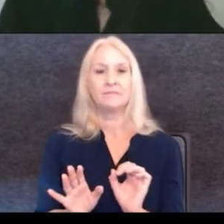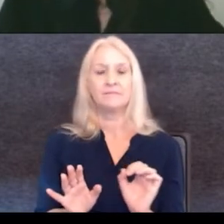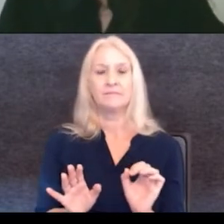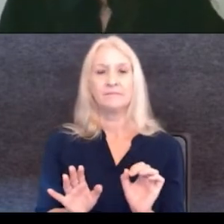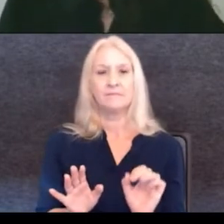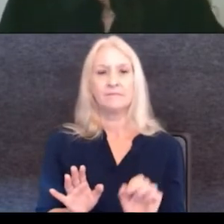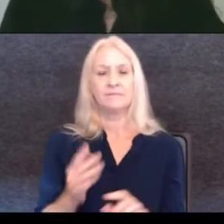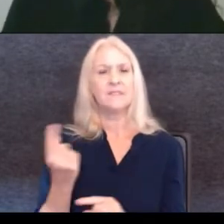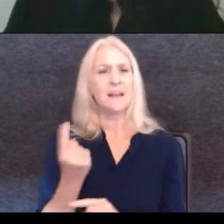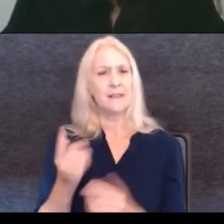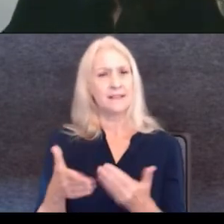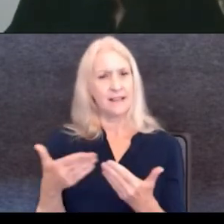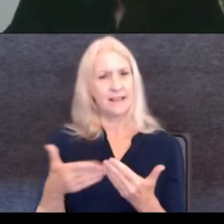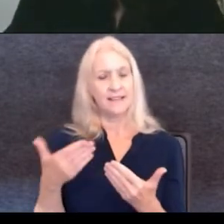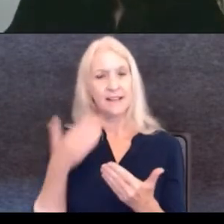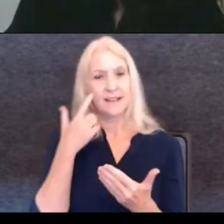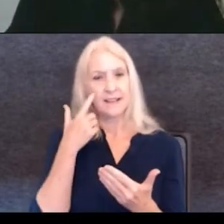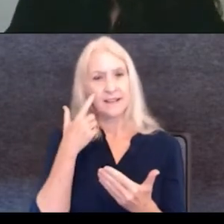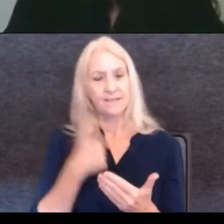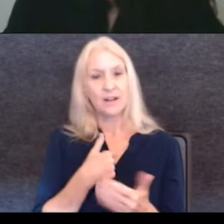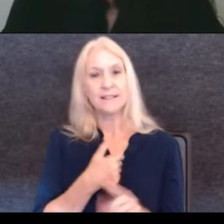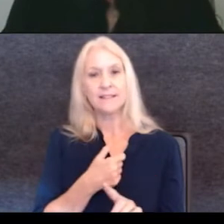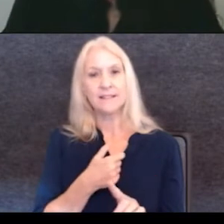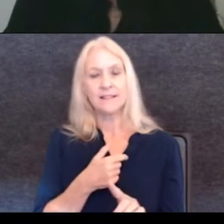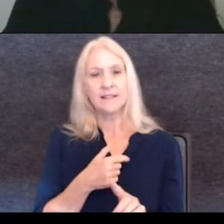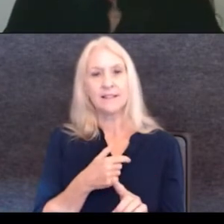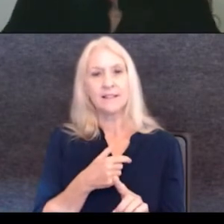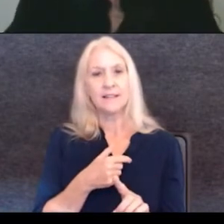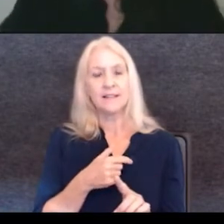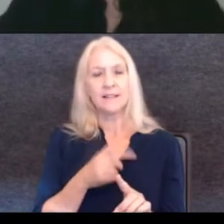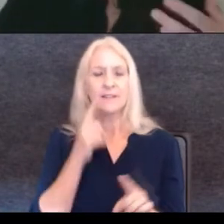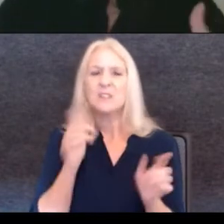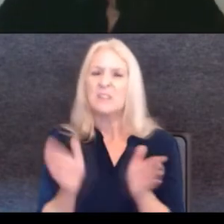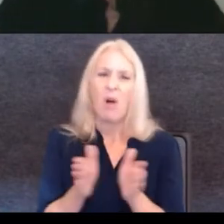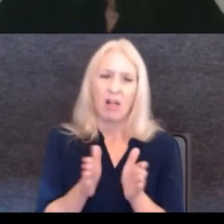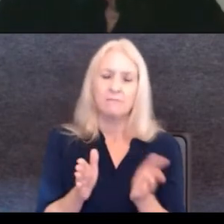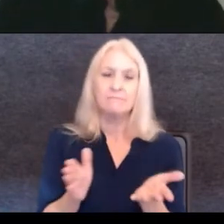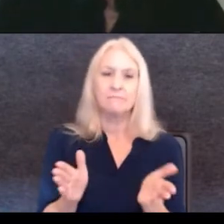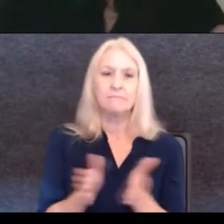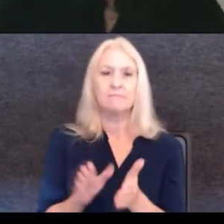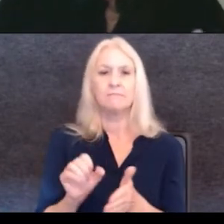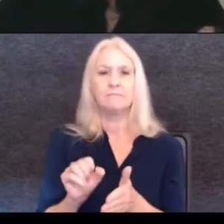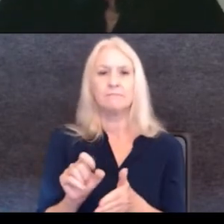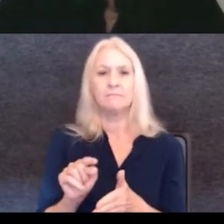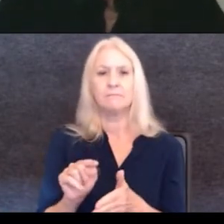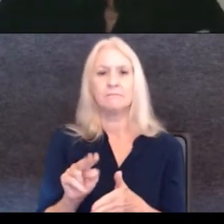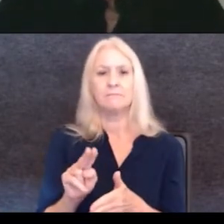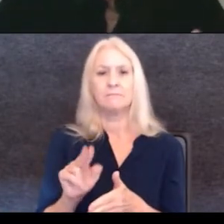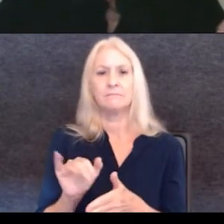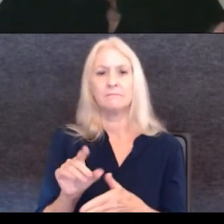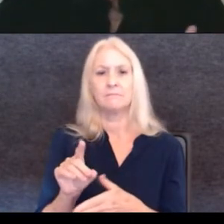I think it's easy for us is just because we are a small studio, we are a small studio. And, and it's,